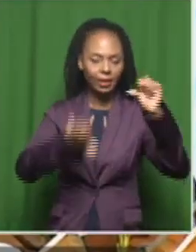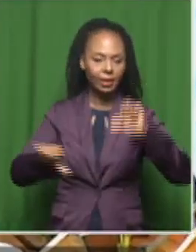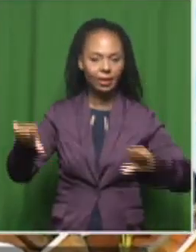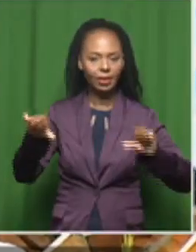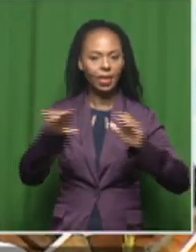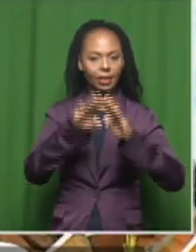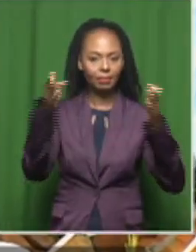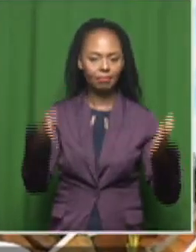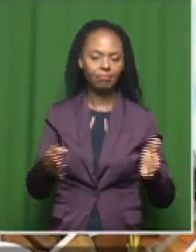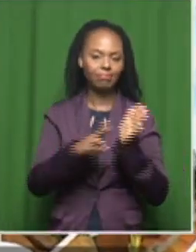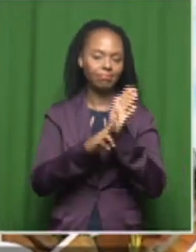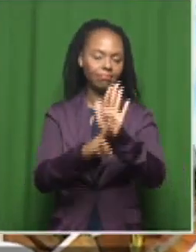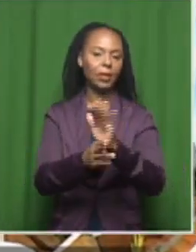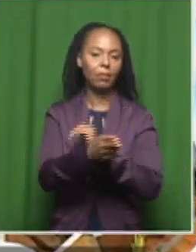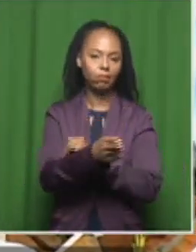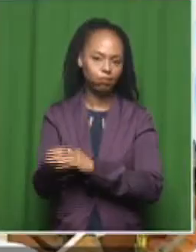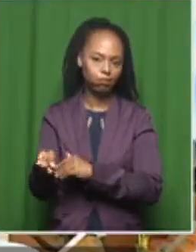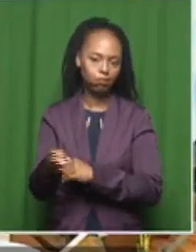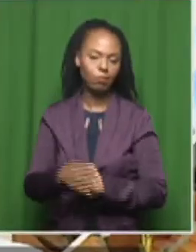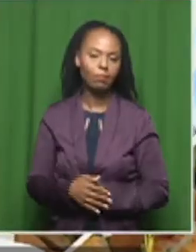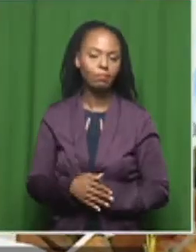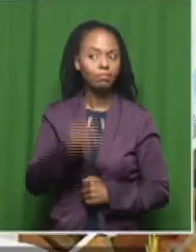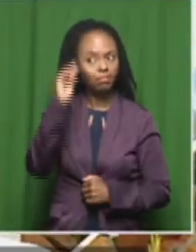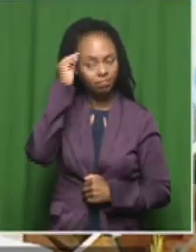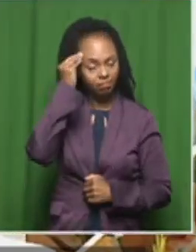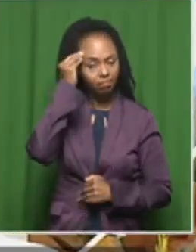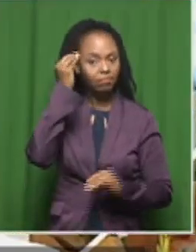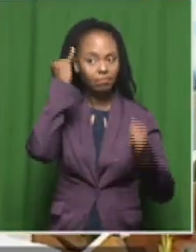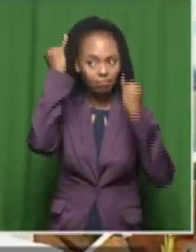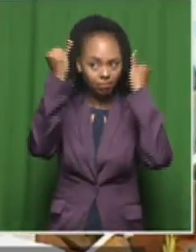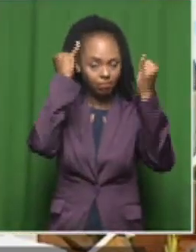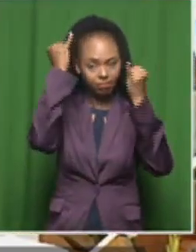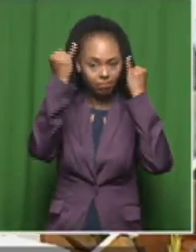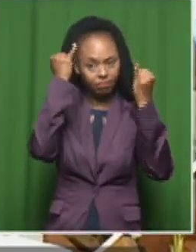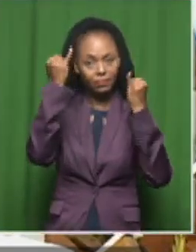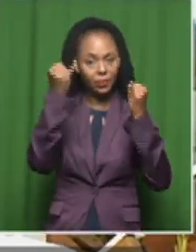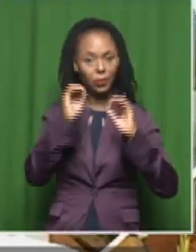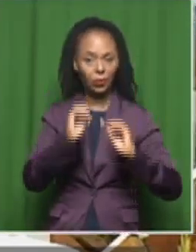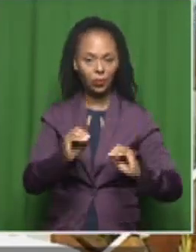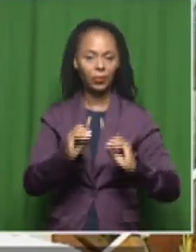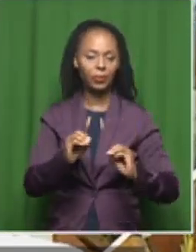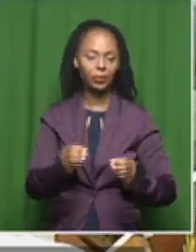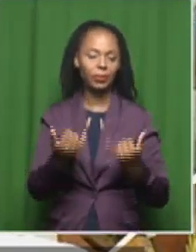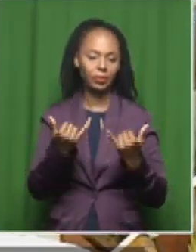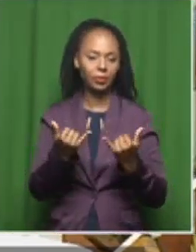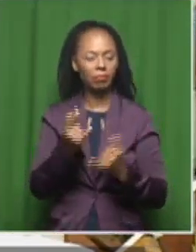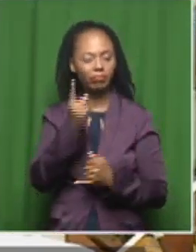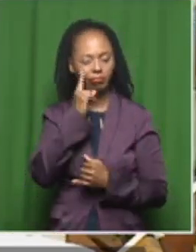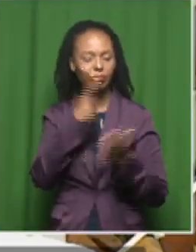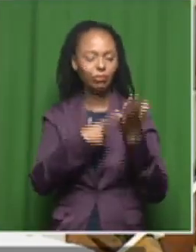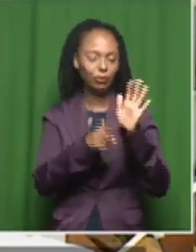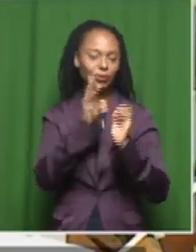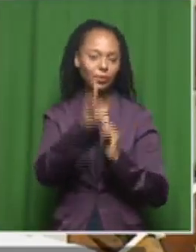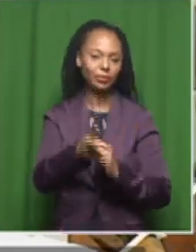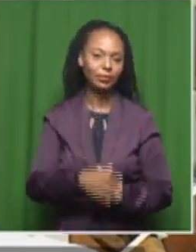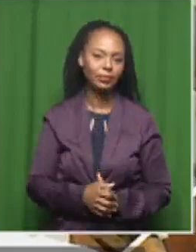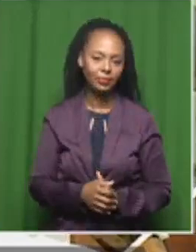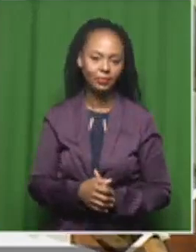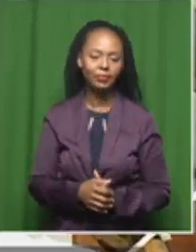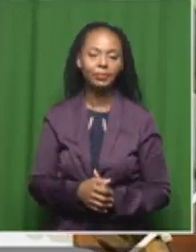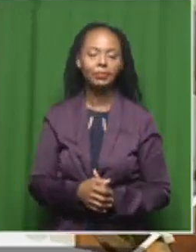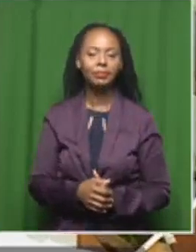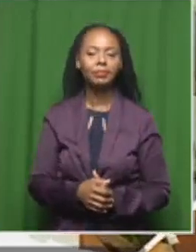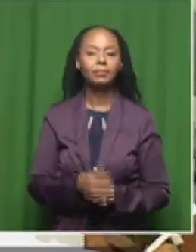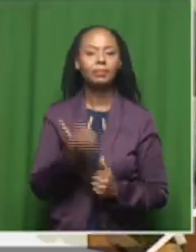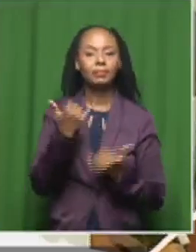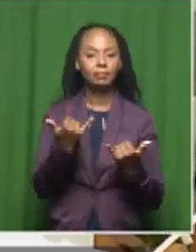represented and some interesting innovations that we, of course, will also be taking a look at. So just taking a look